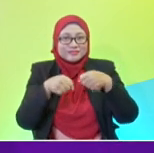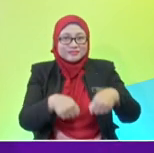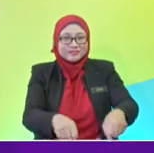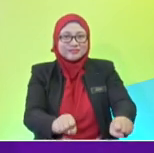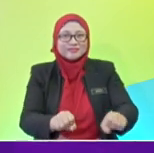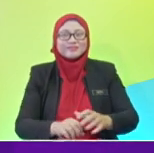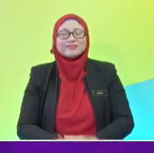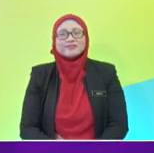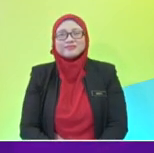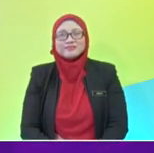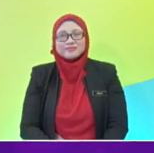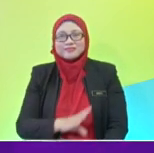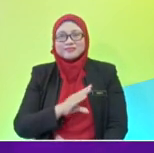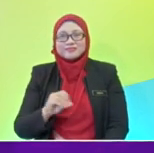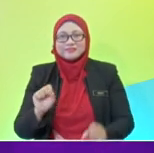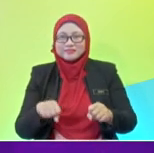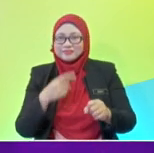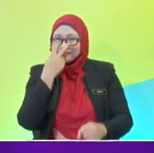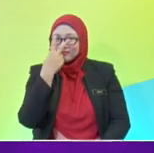Waterland. Can we have a look at your planet?